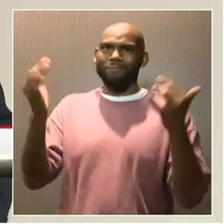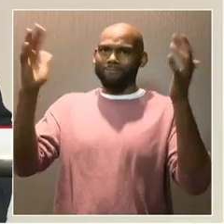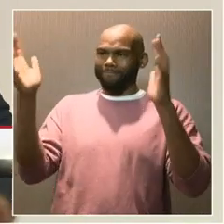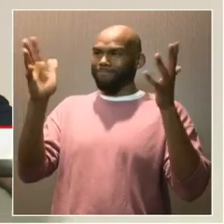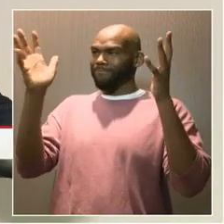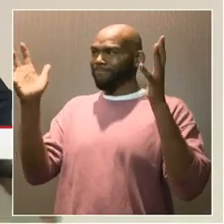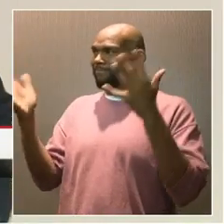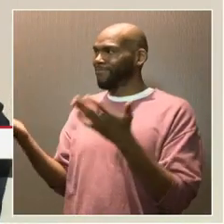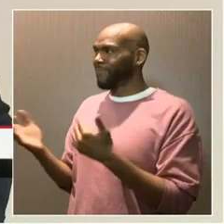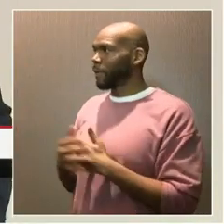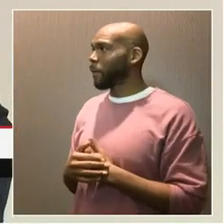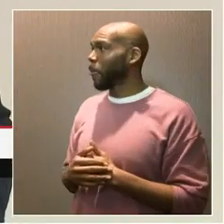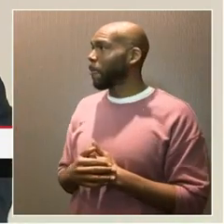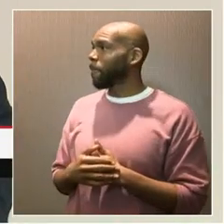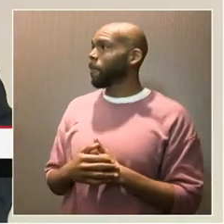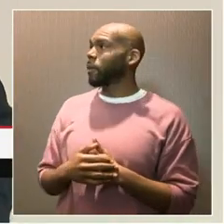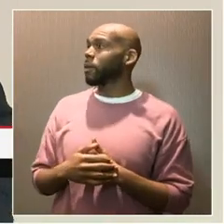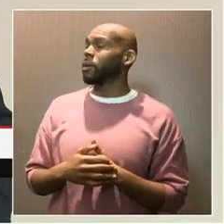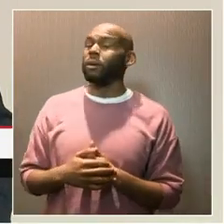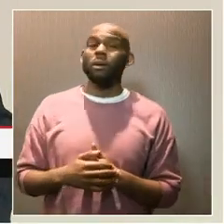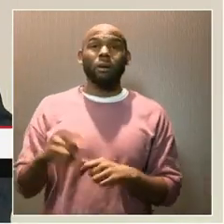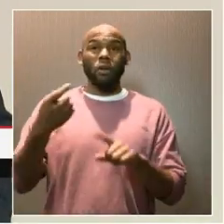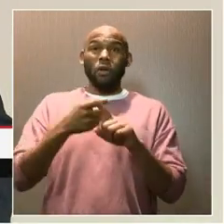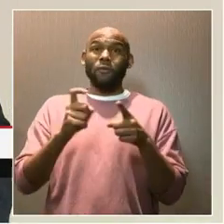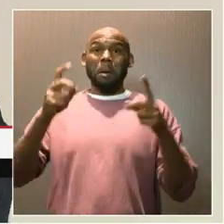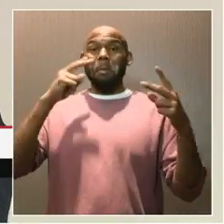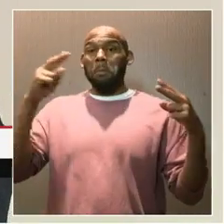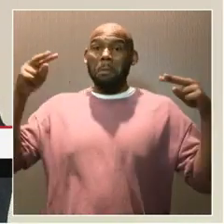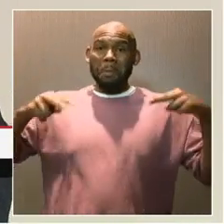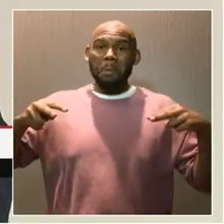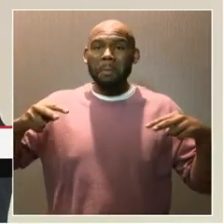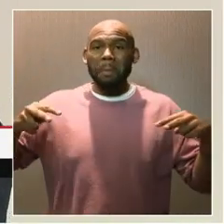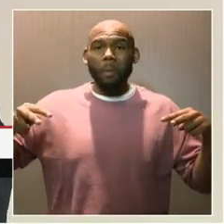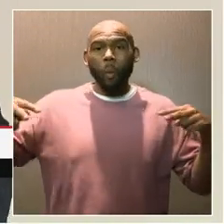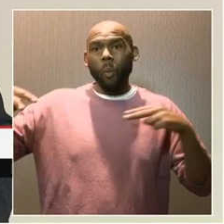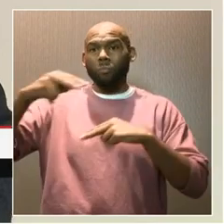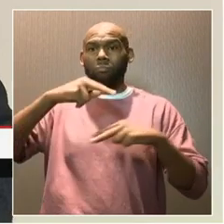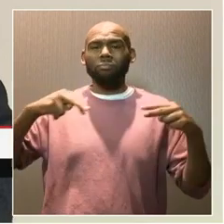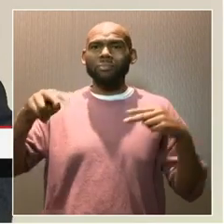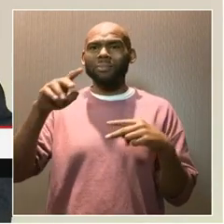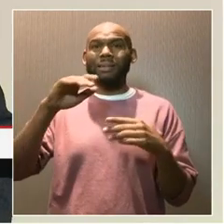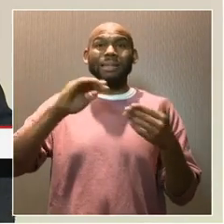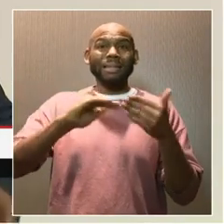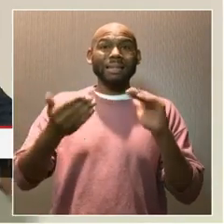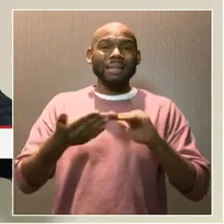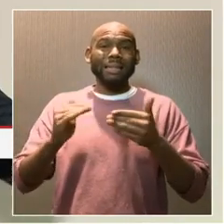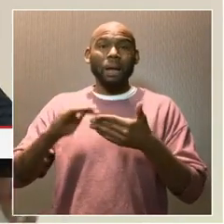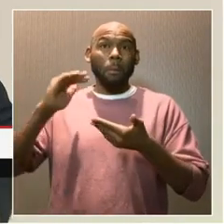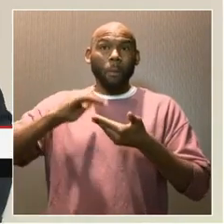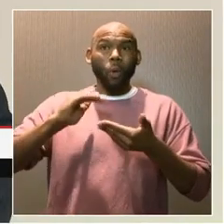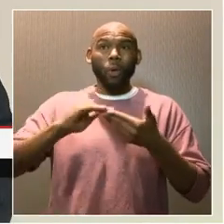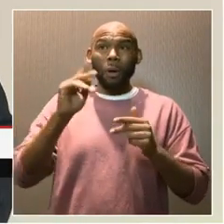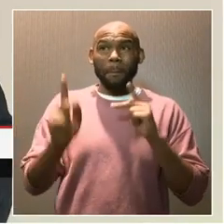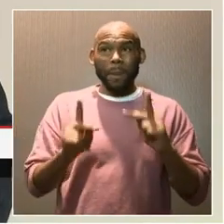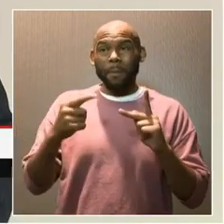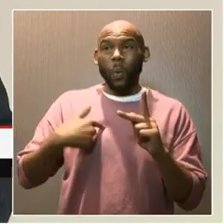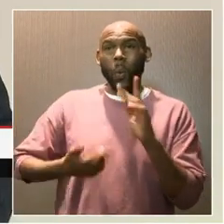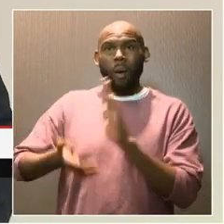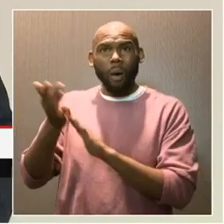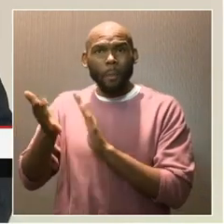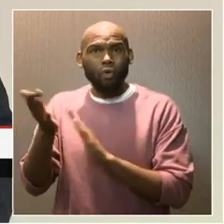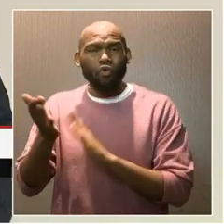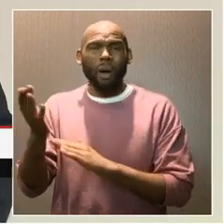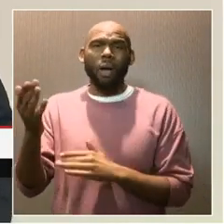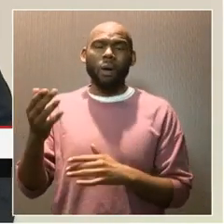And so from a Donahoe perspective, this is a hotel, again, that the City Partners folks own. We operate for them.